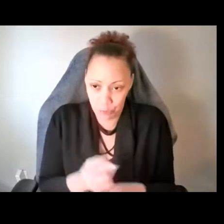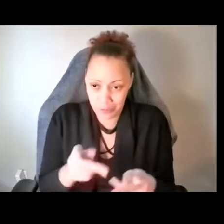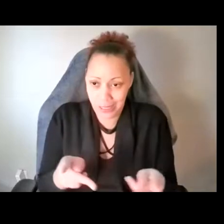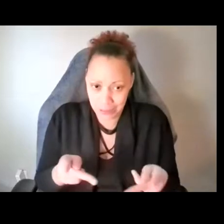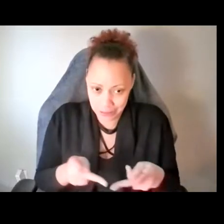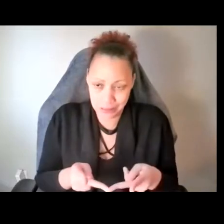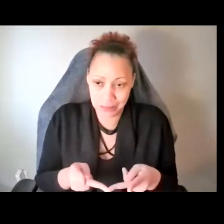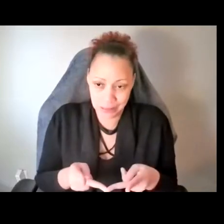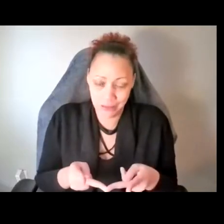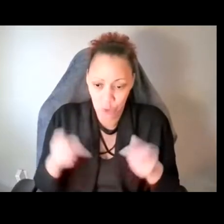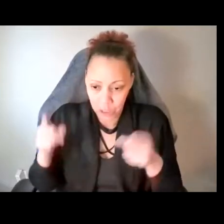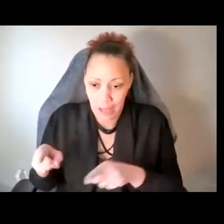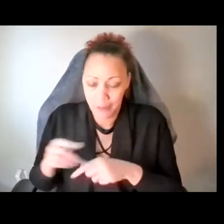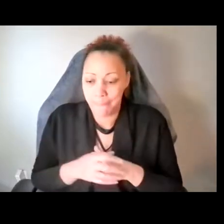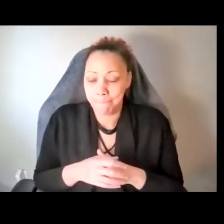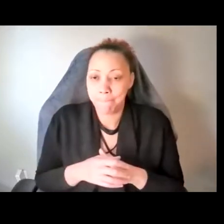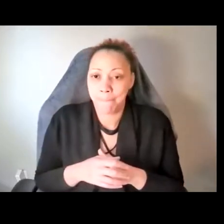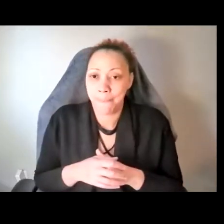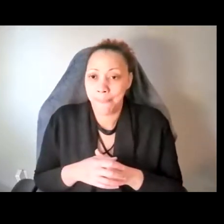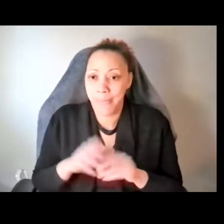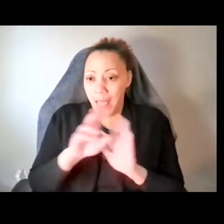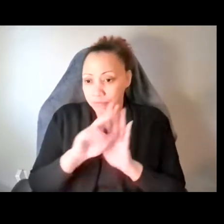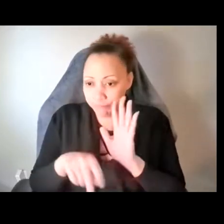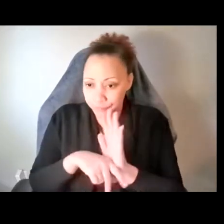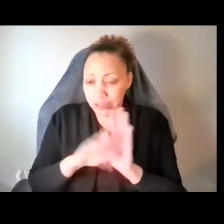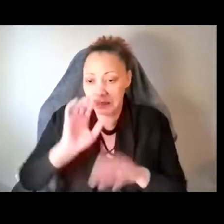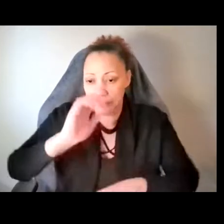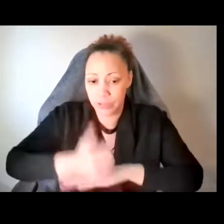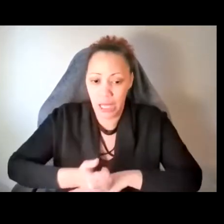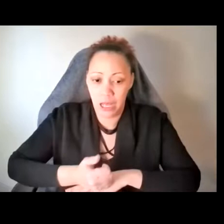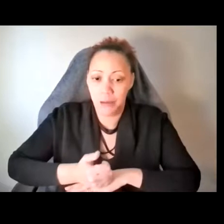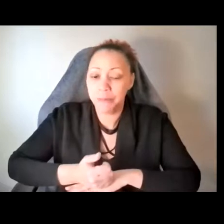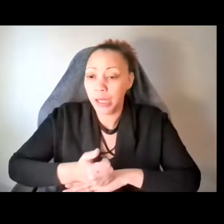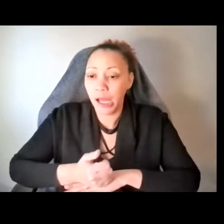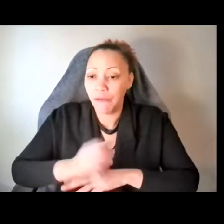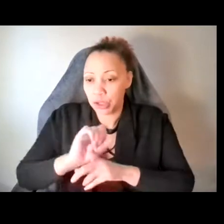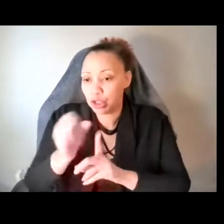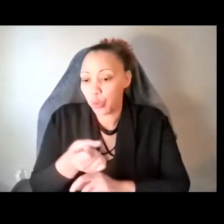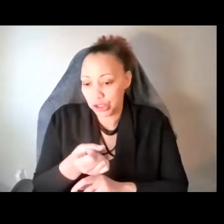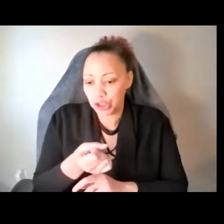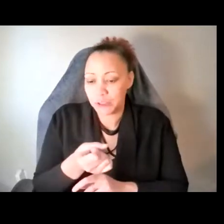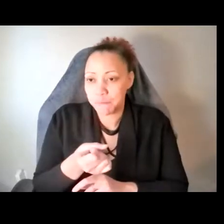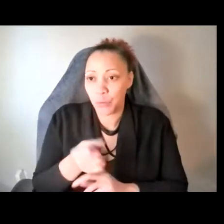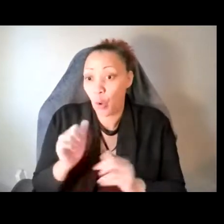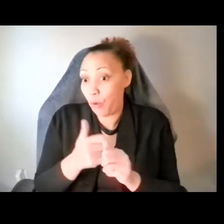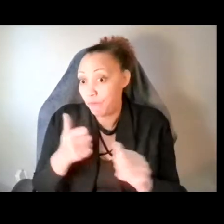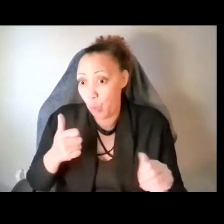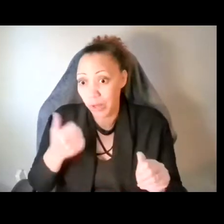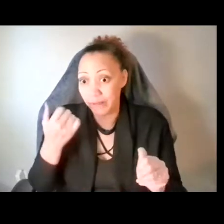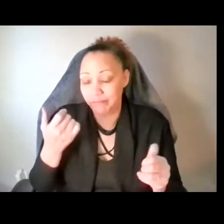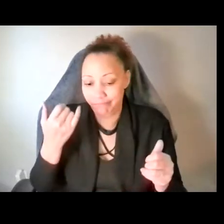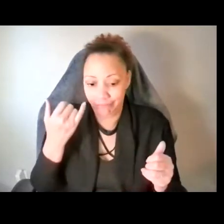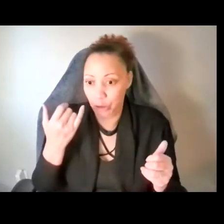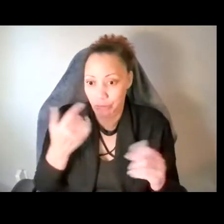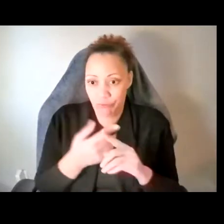proper, um, uh, protocols in place to deal with a situation like that, or to avoid that from happening at all